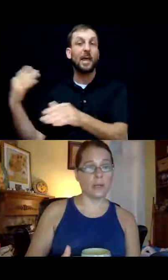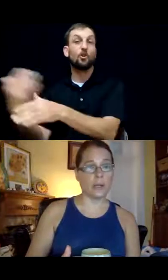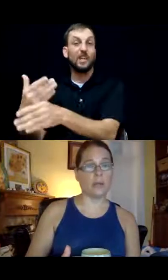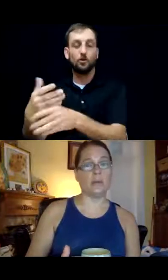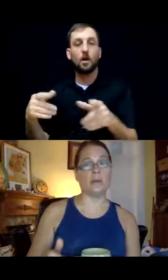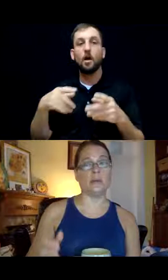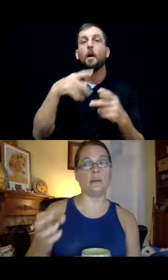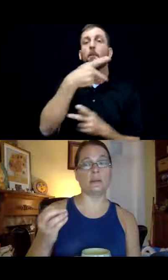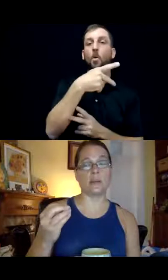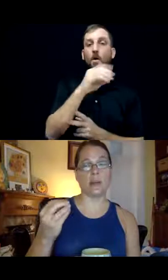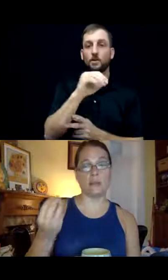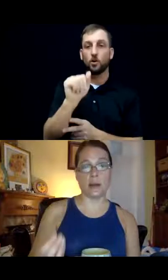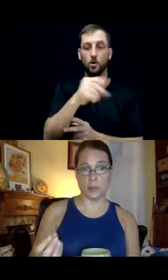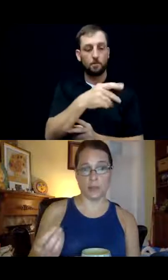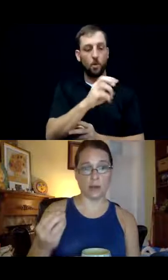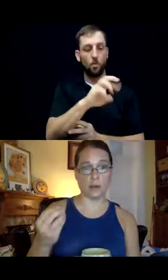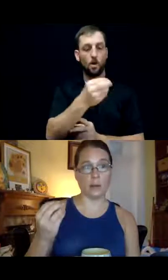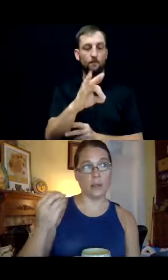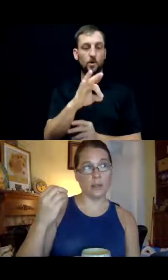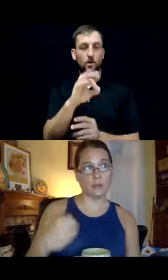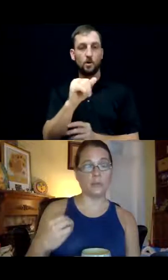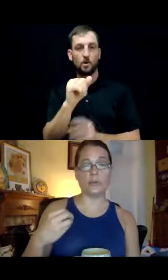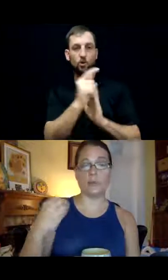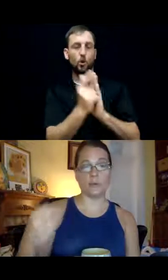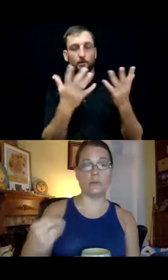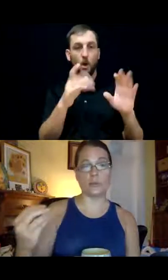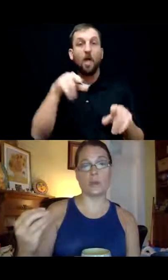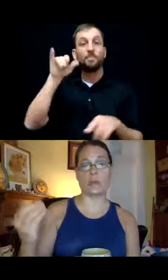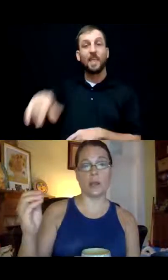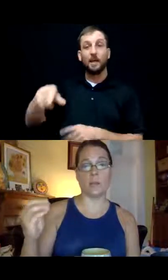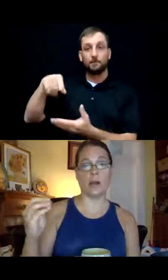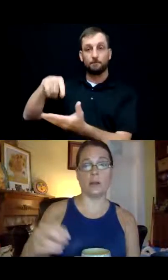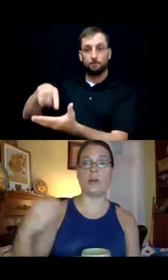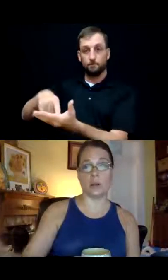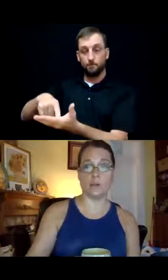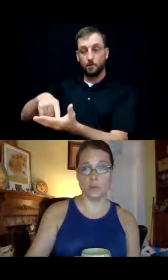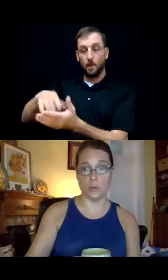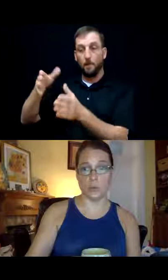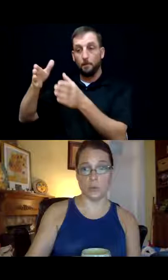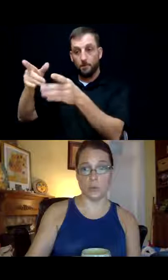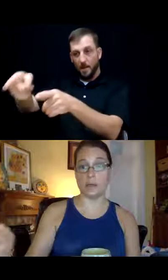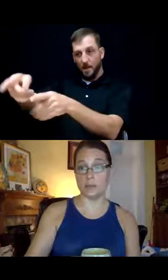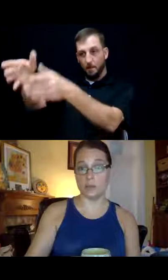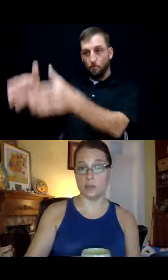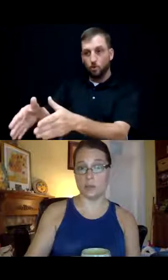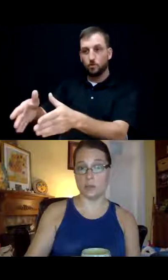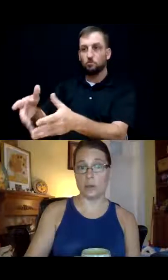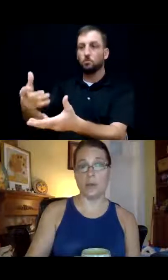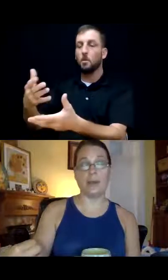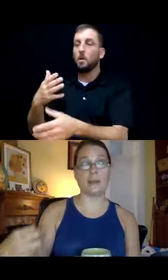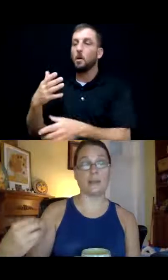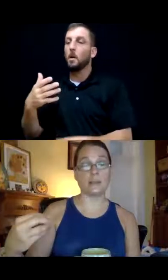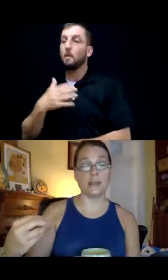of attorney is a document that the individual confers authority upon another individual to make decisions.